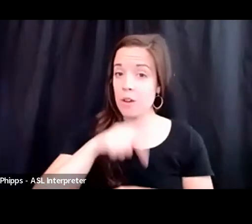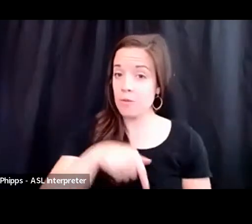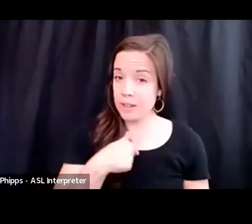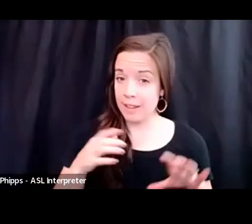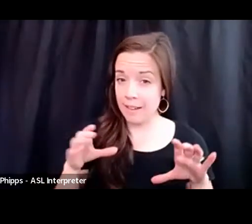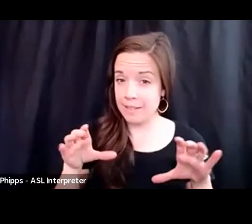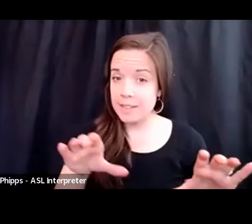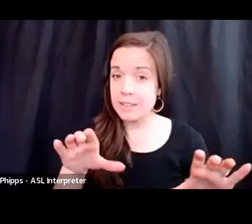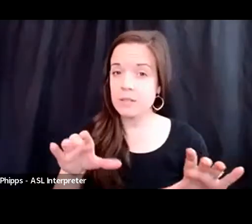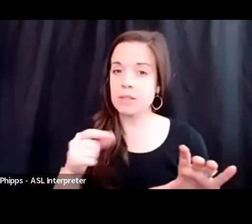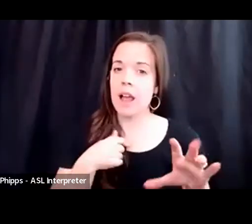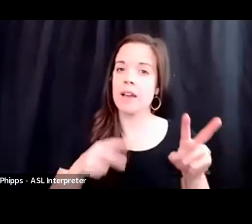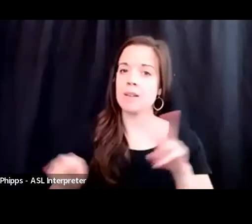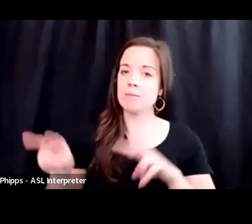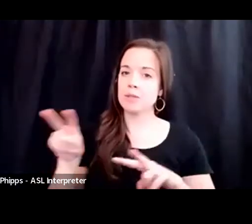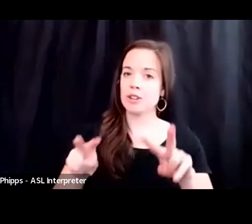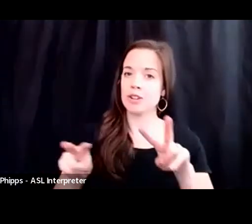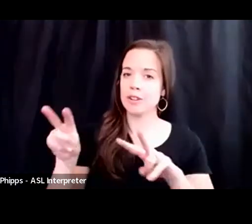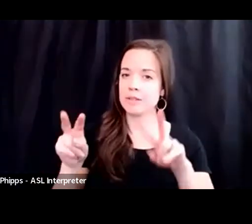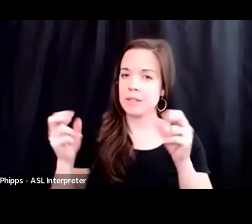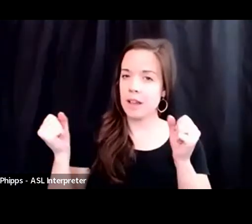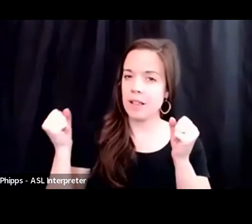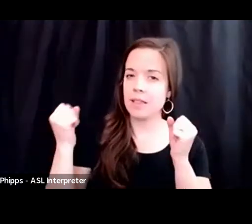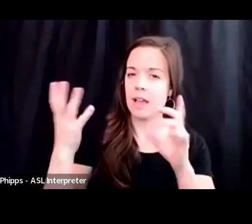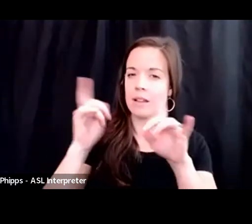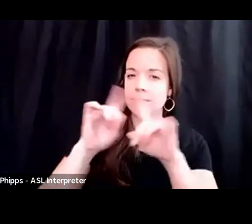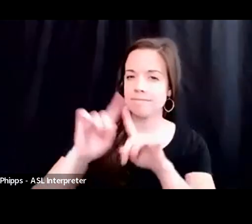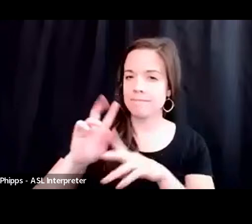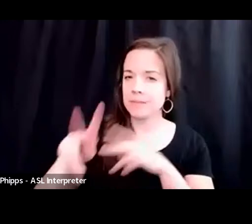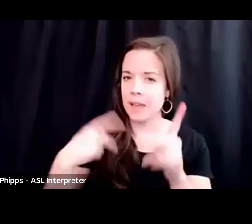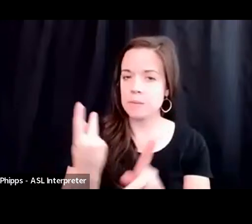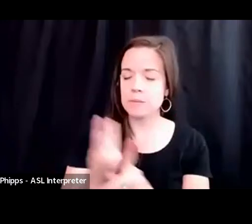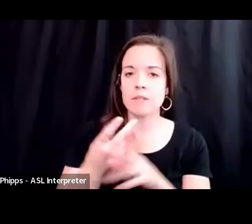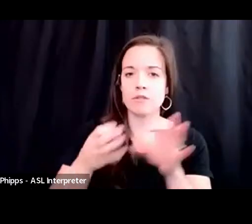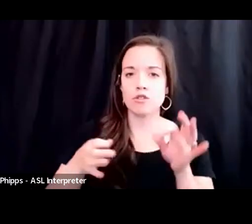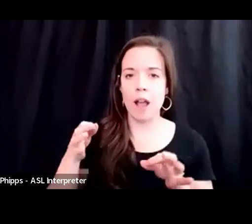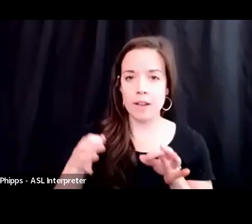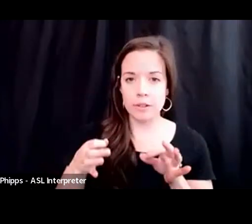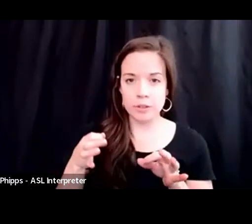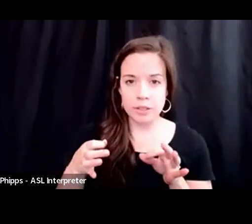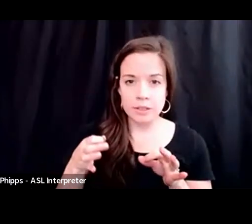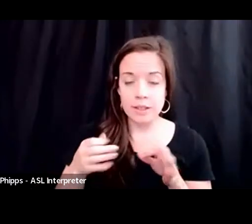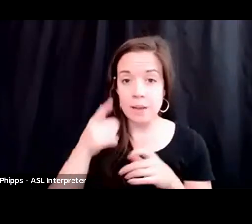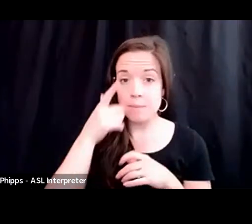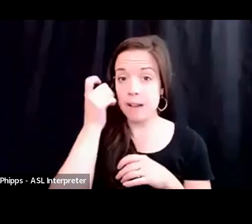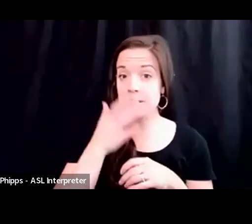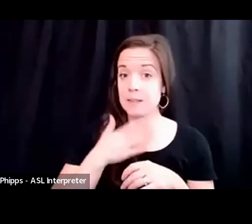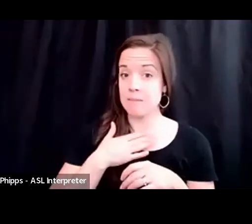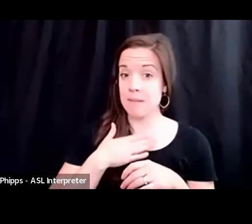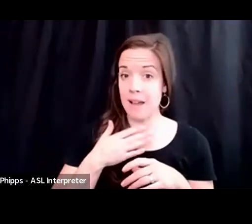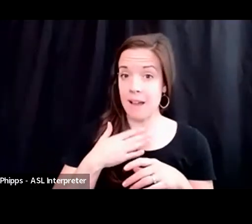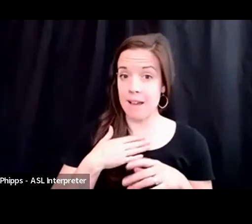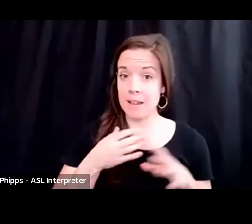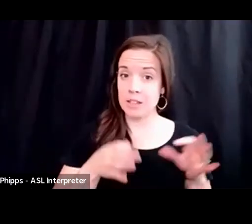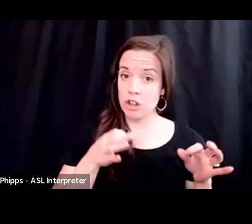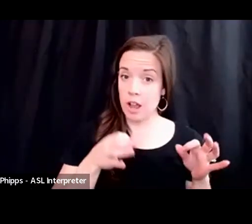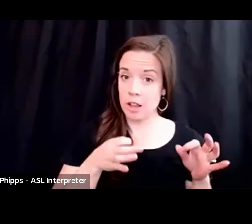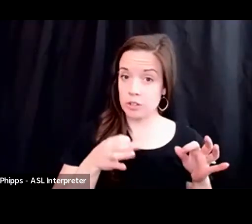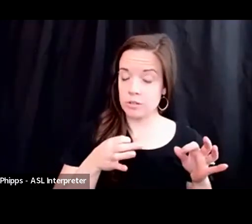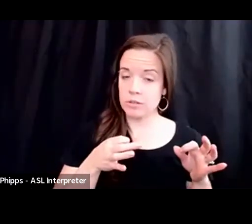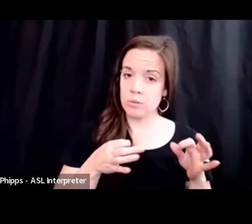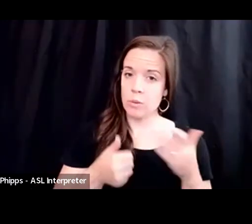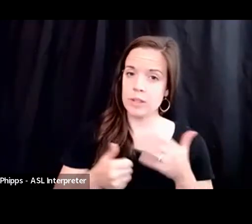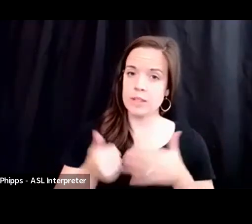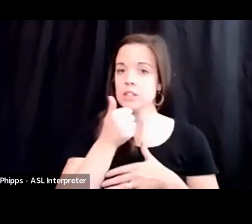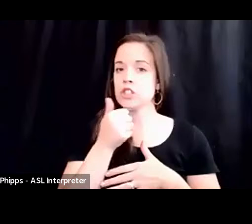was I observed a lot of different types of trials. And because my judge was the chief justice,